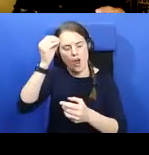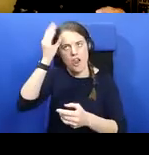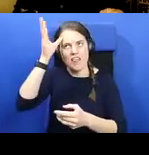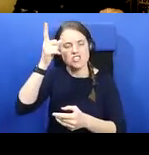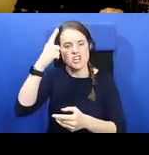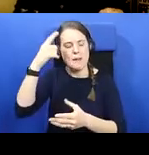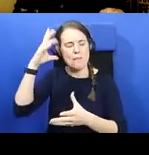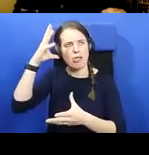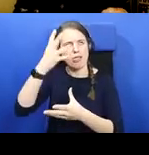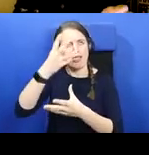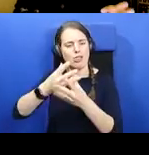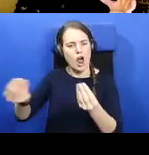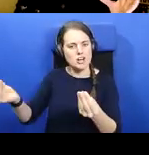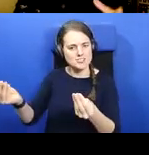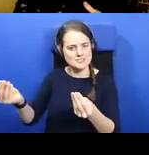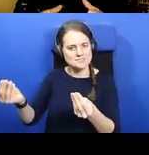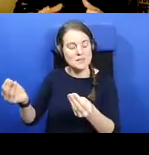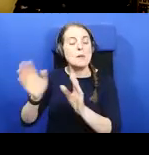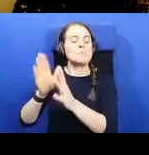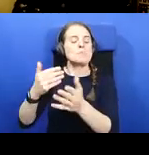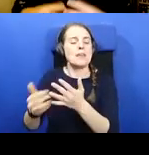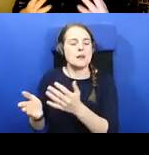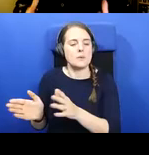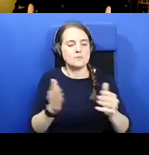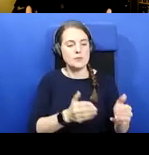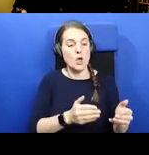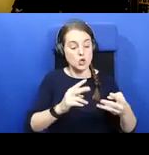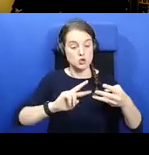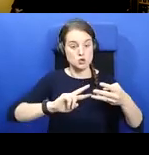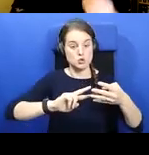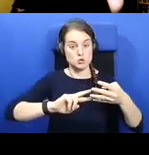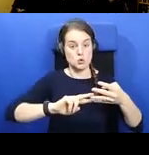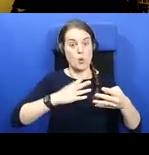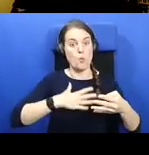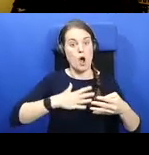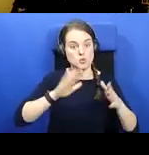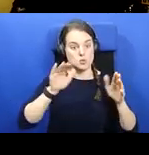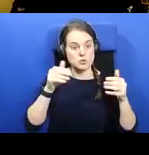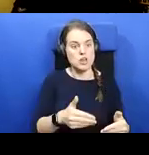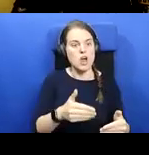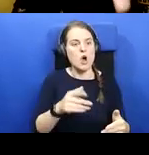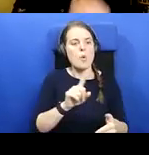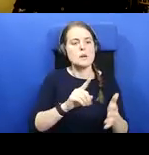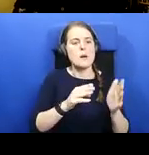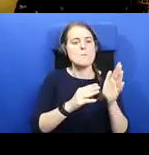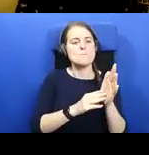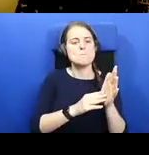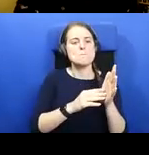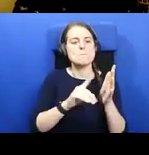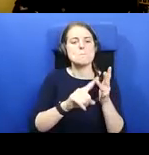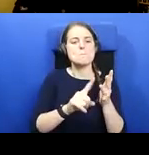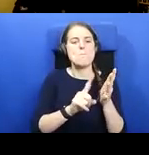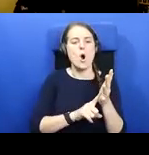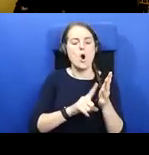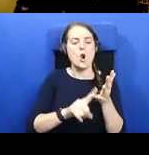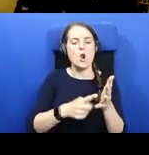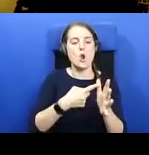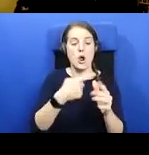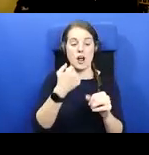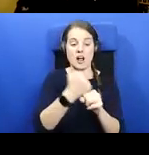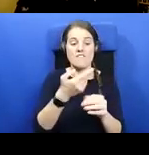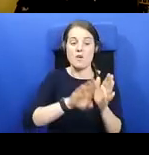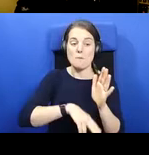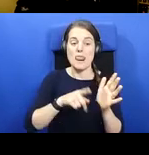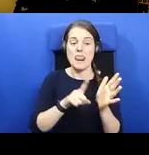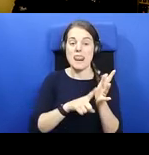little bit more detail are the really famous cult, I suppose, of Maloog, of Lismore, and then of